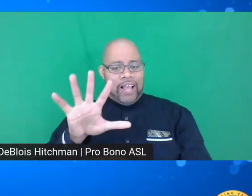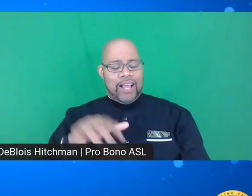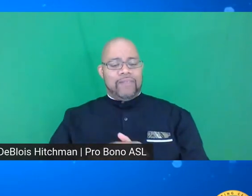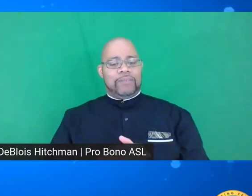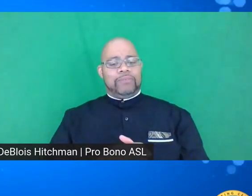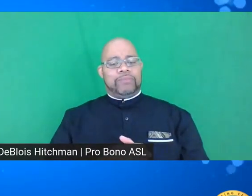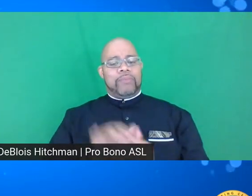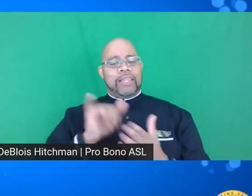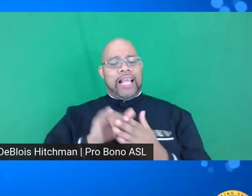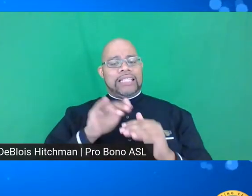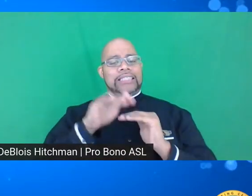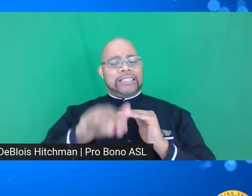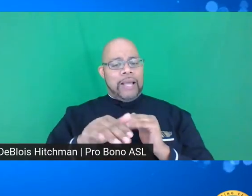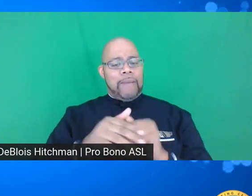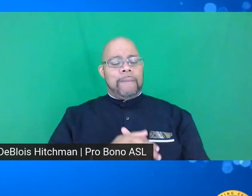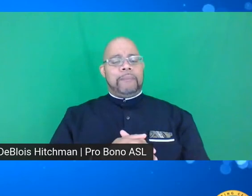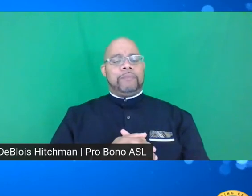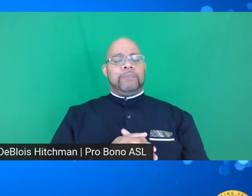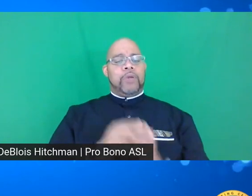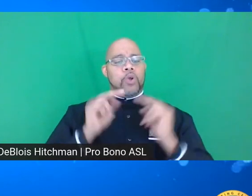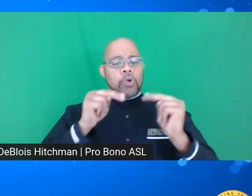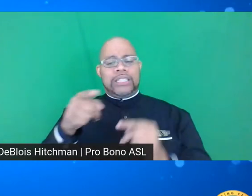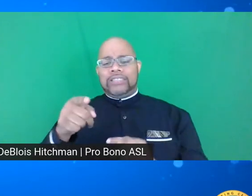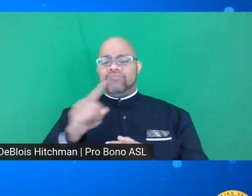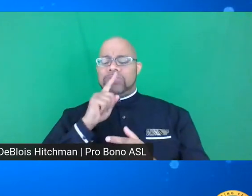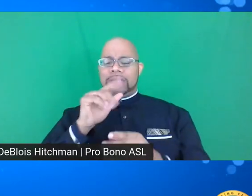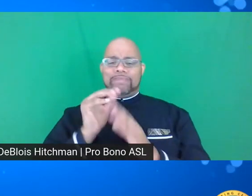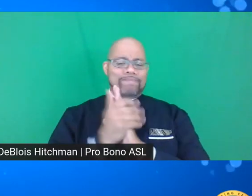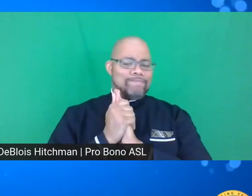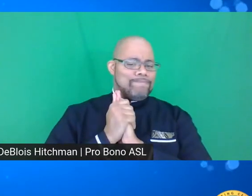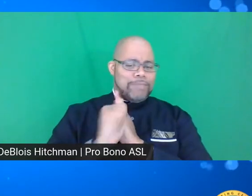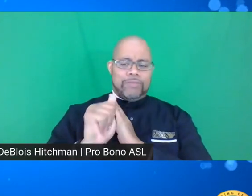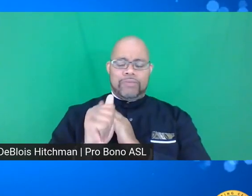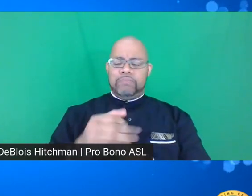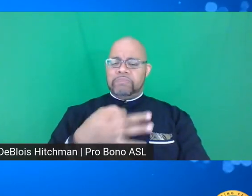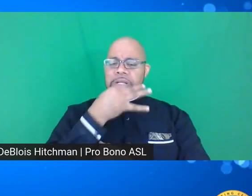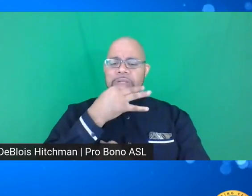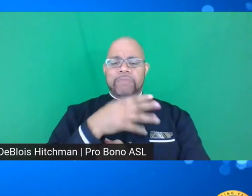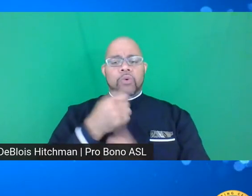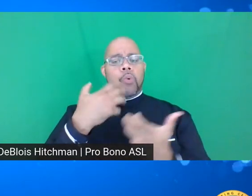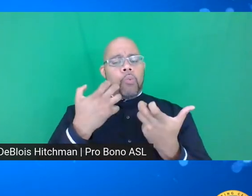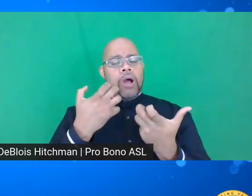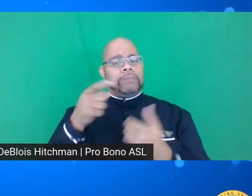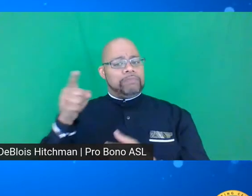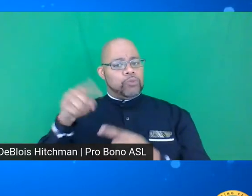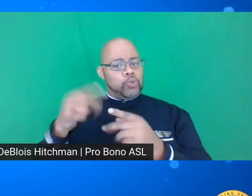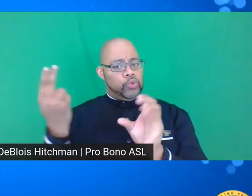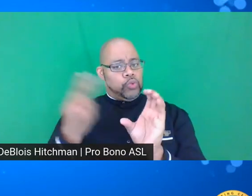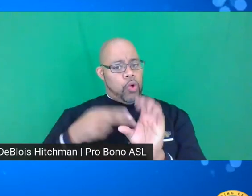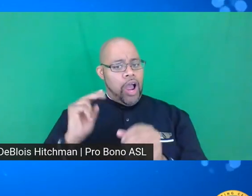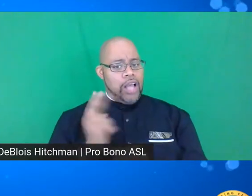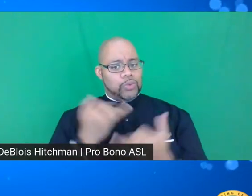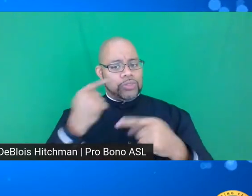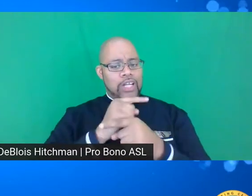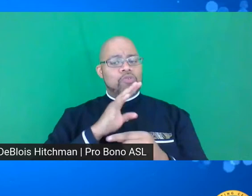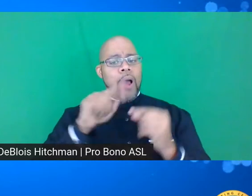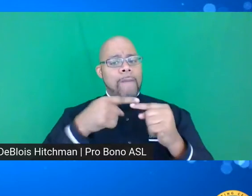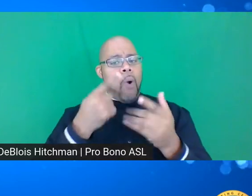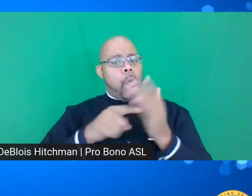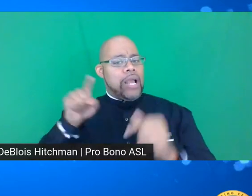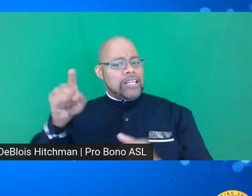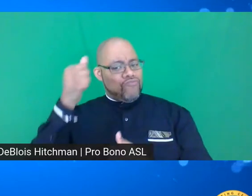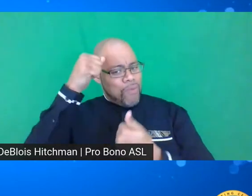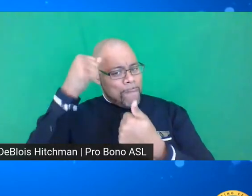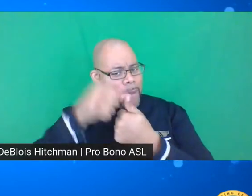as a step called negotiation. And he's masterful at it. And so we wanted him to join us today to talk about what he